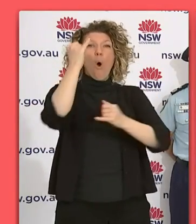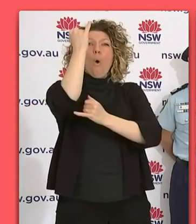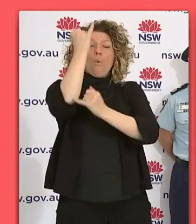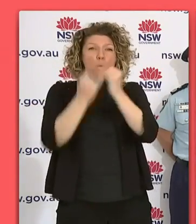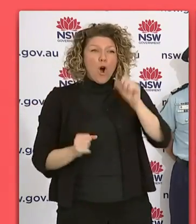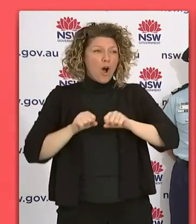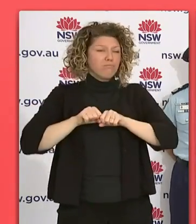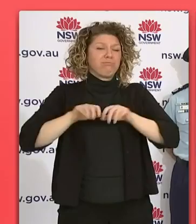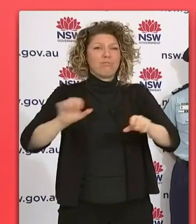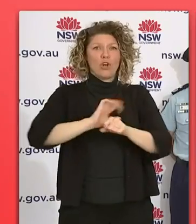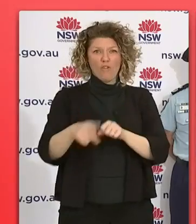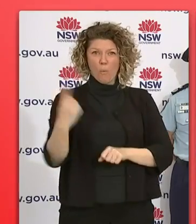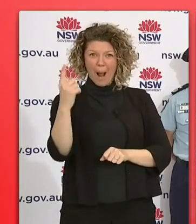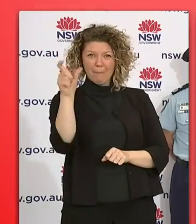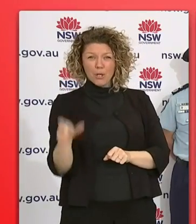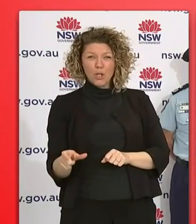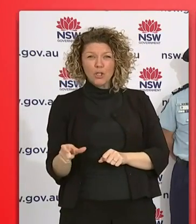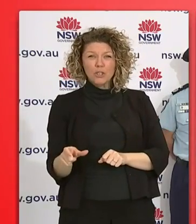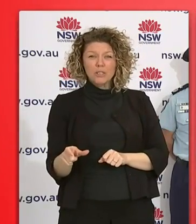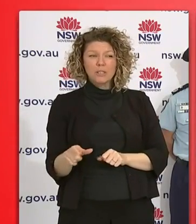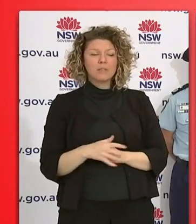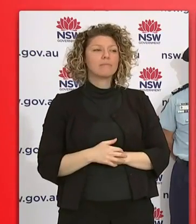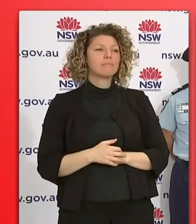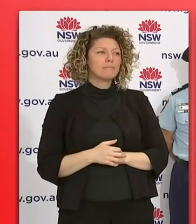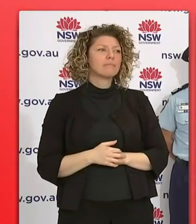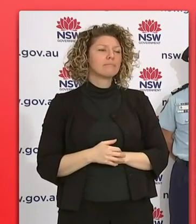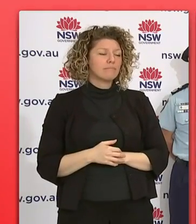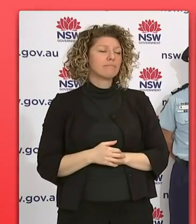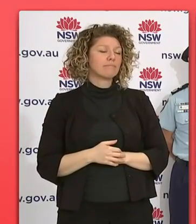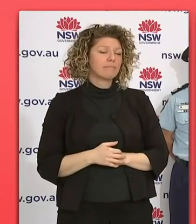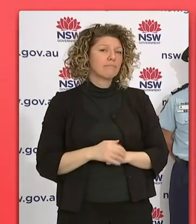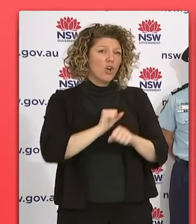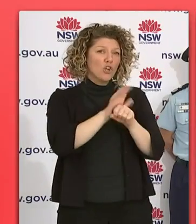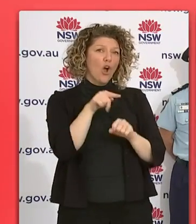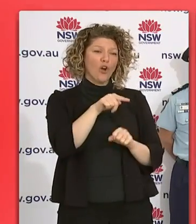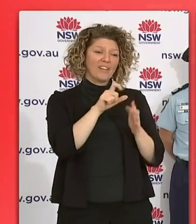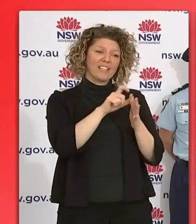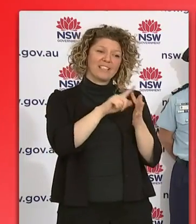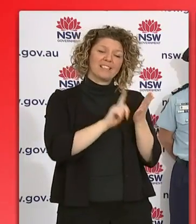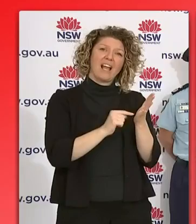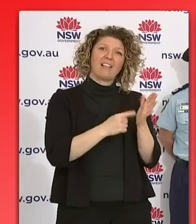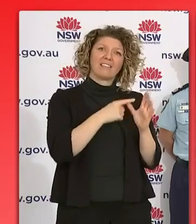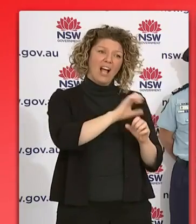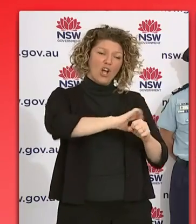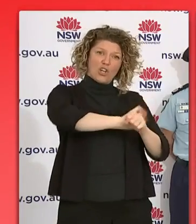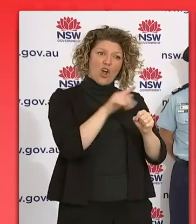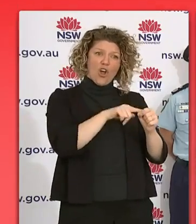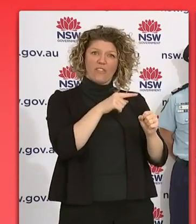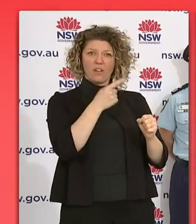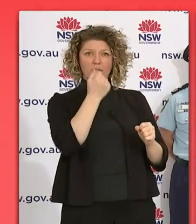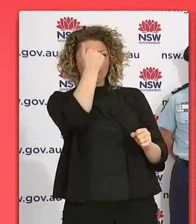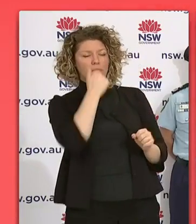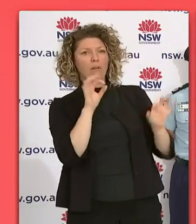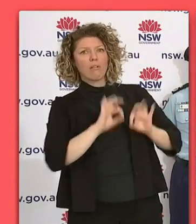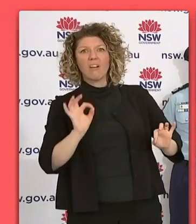Wales. Now, this just demonstrates Delta does not leave any room for error. Delta does not leave any room for